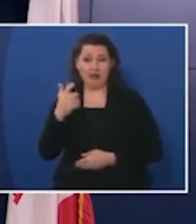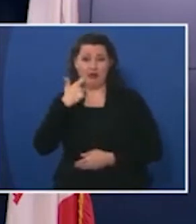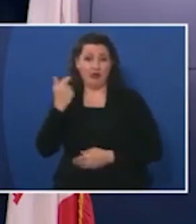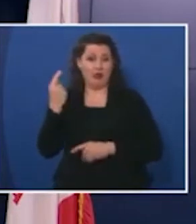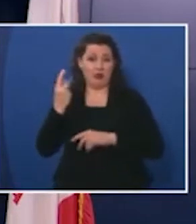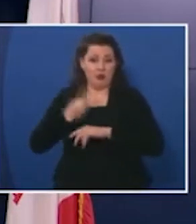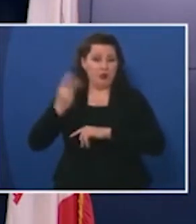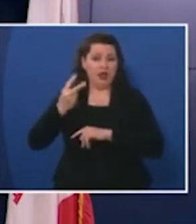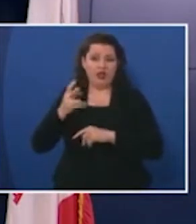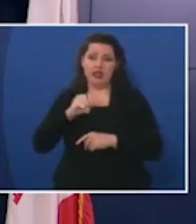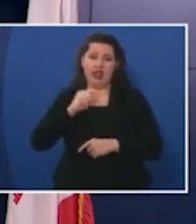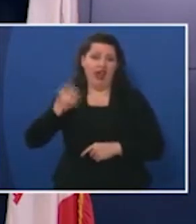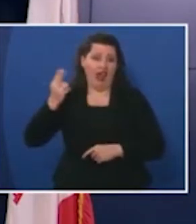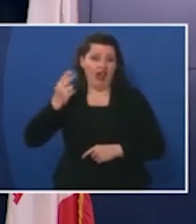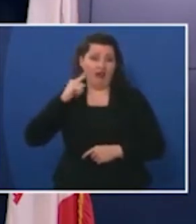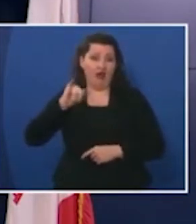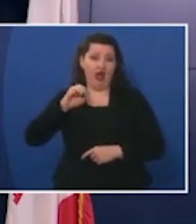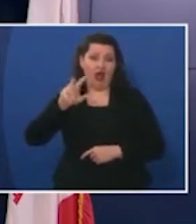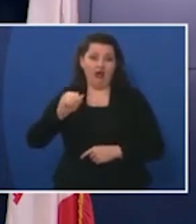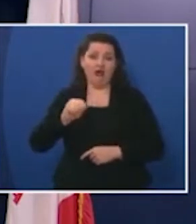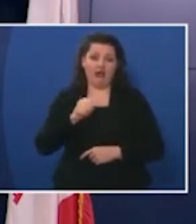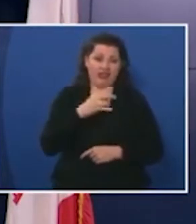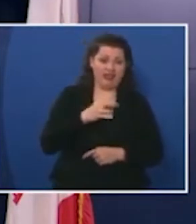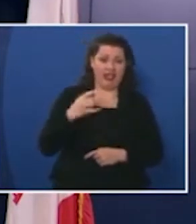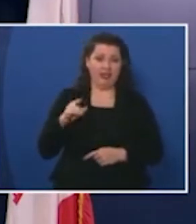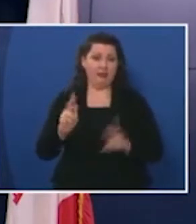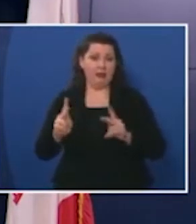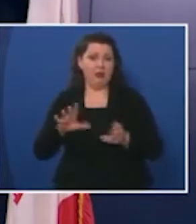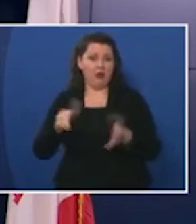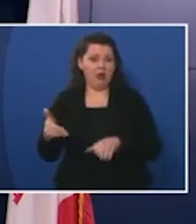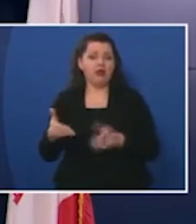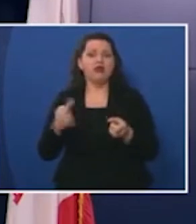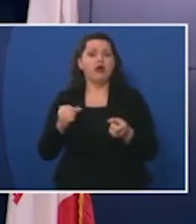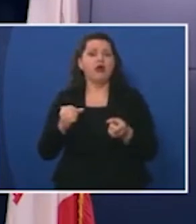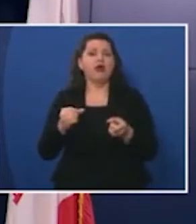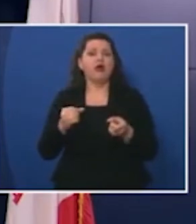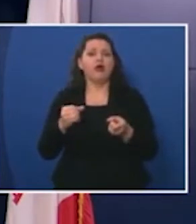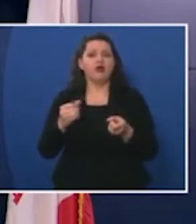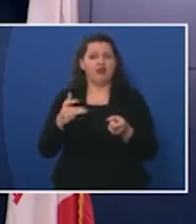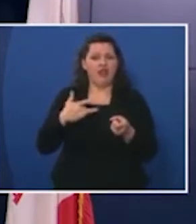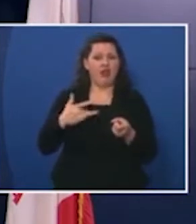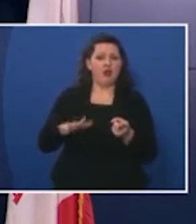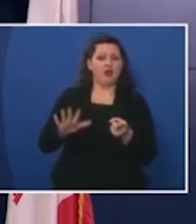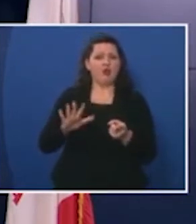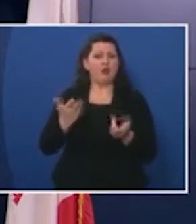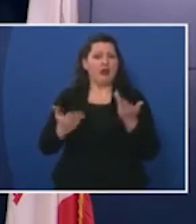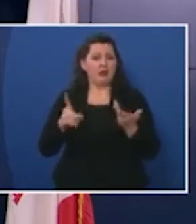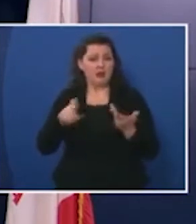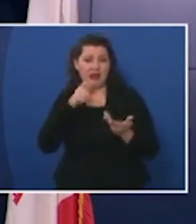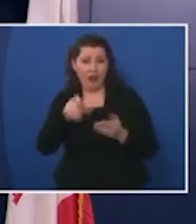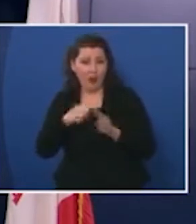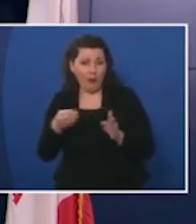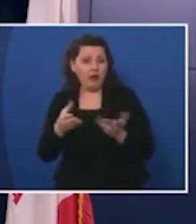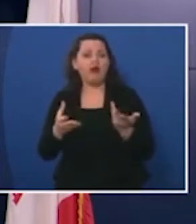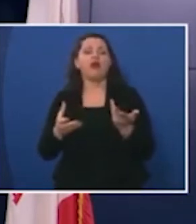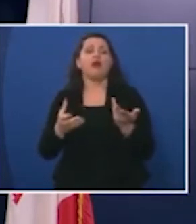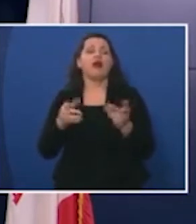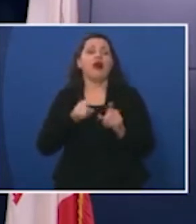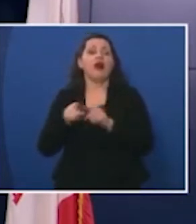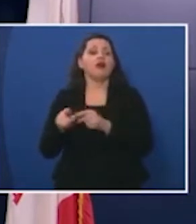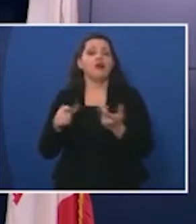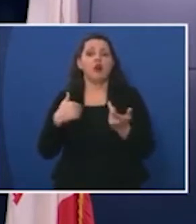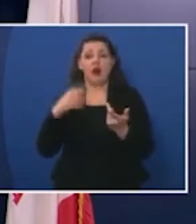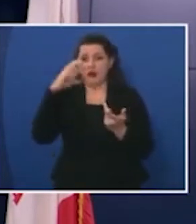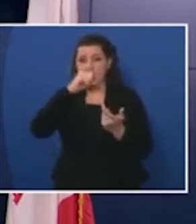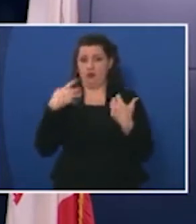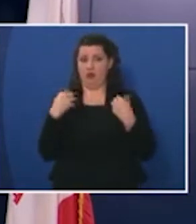which which are high for Iowa yeah does that give you any pause in moving ahead with reopening the state and also I'm assuming the